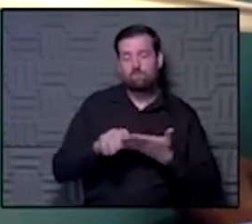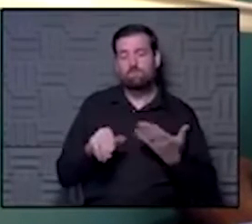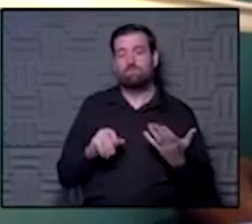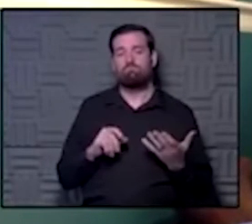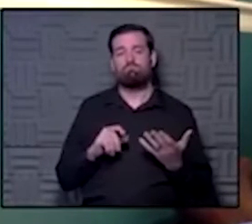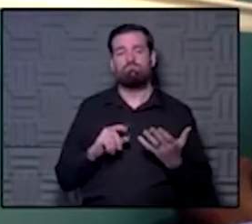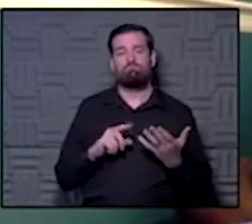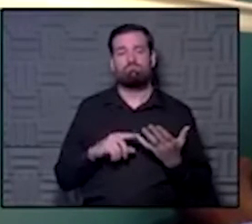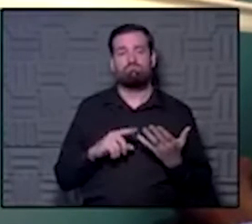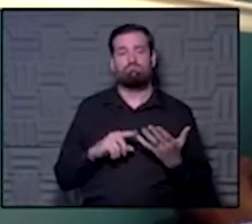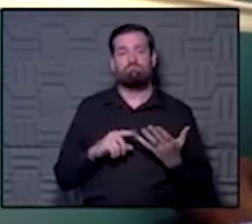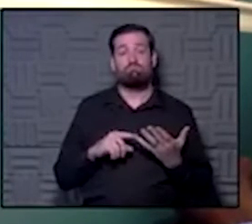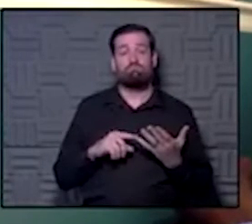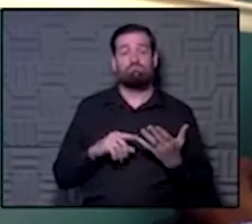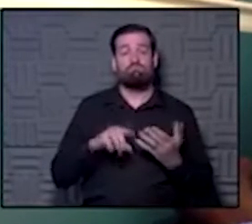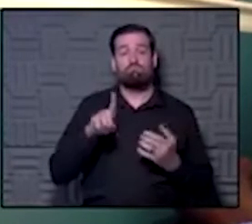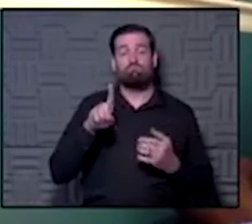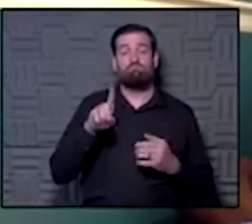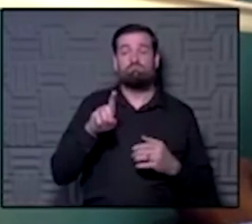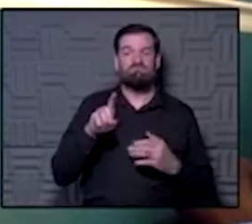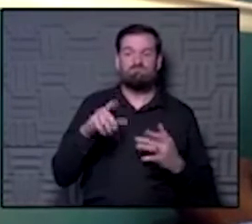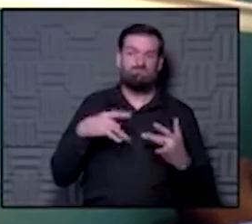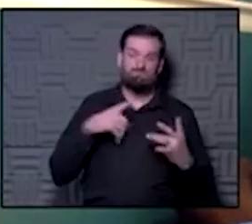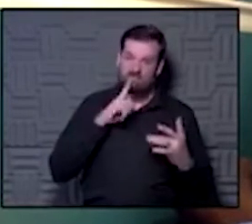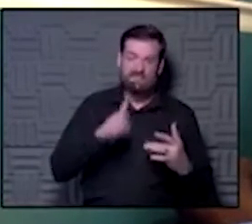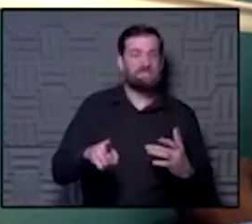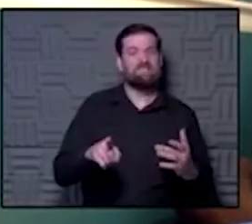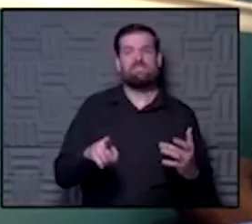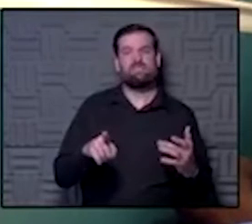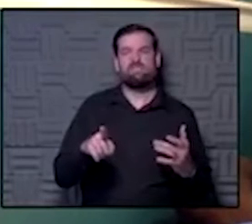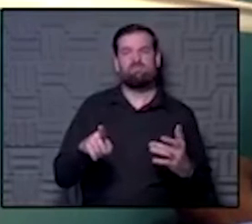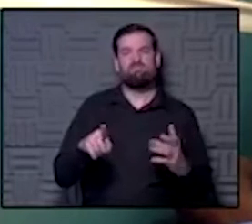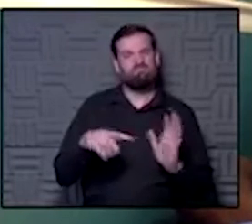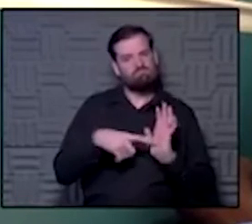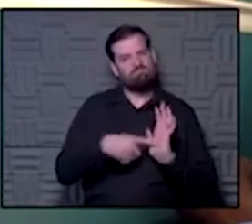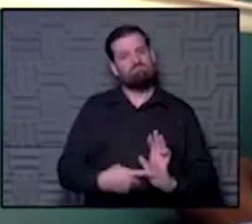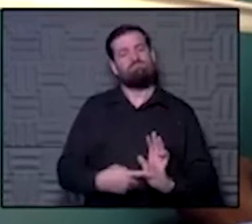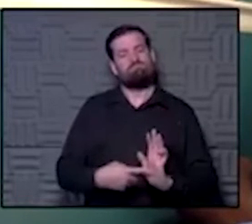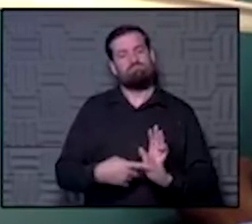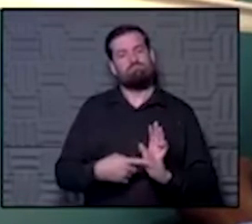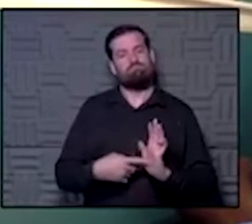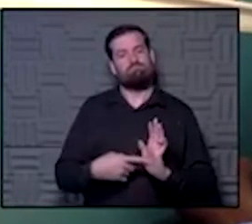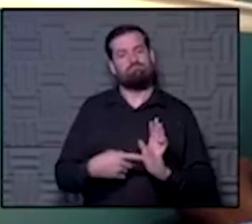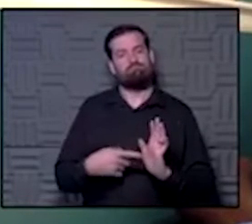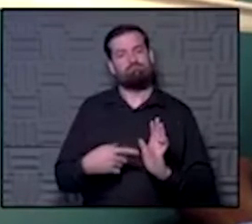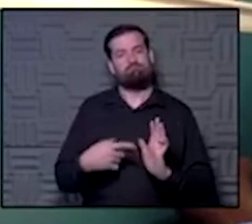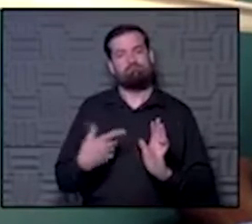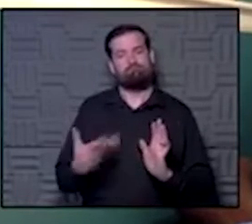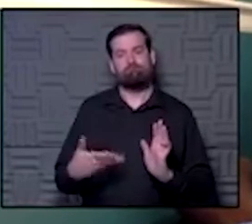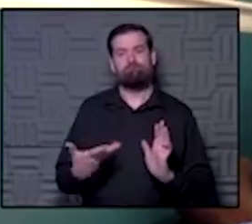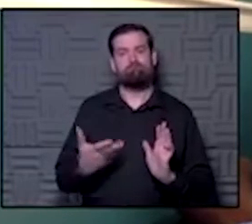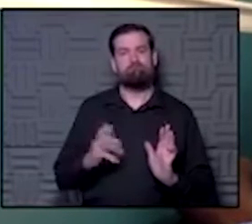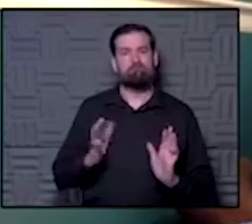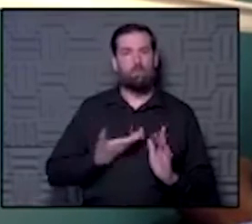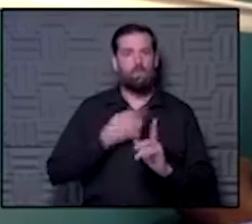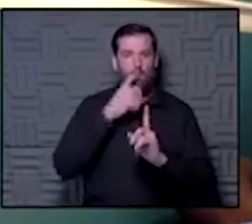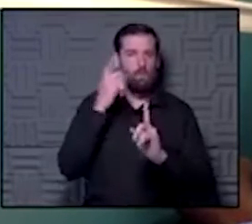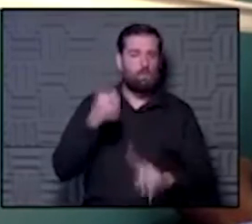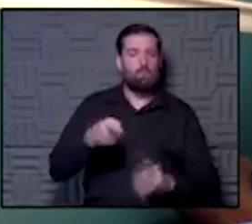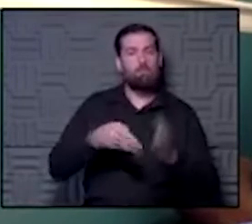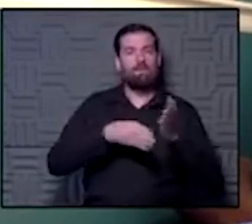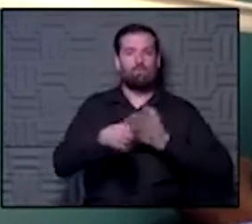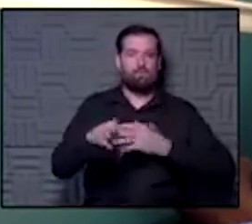And the demographics are really, they really reflect our goal, the minority